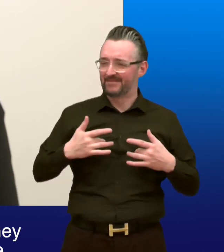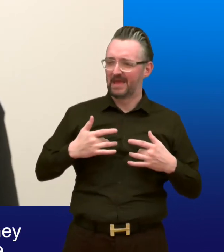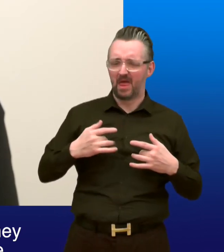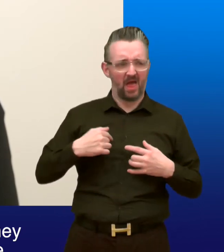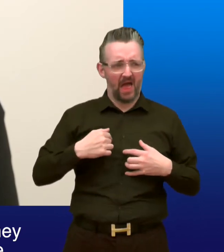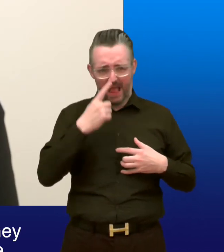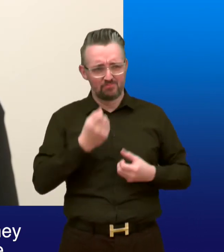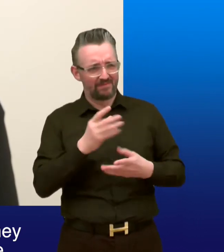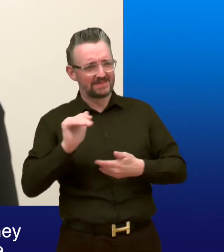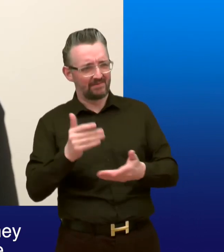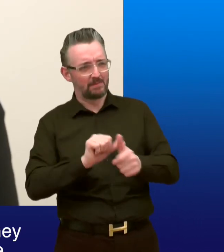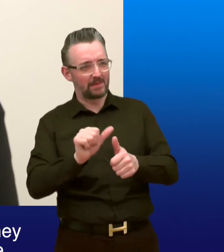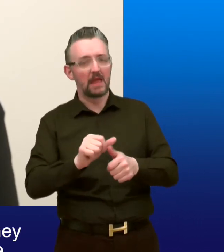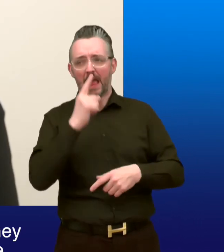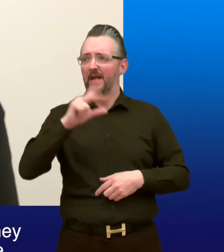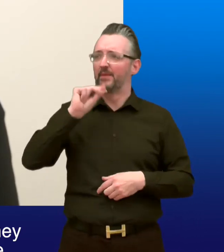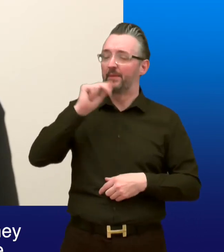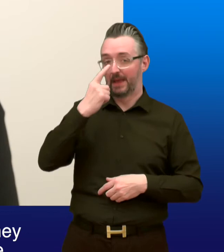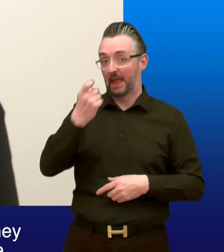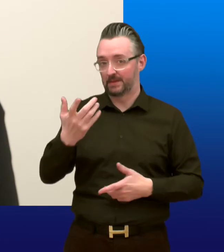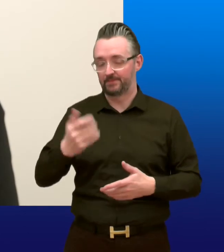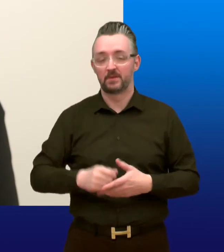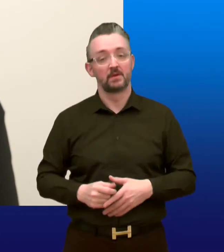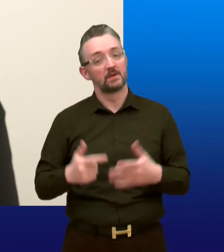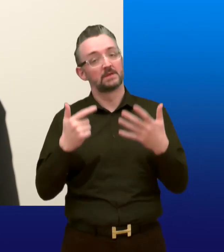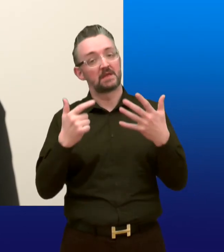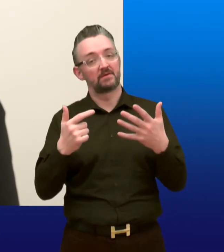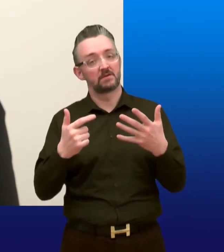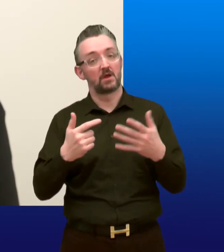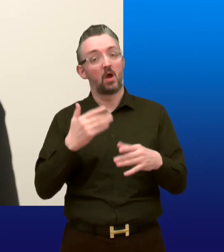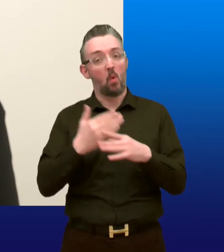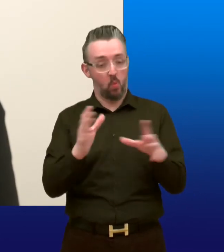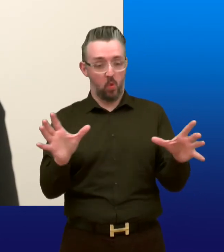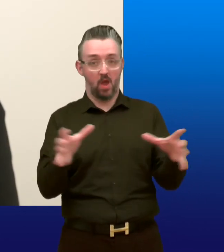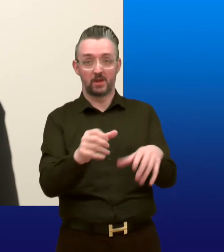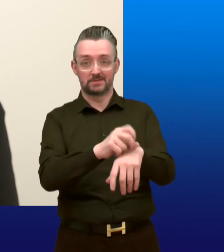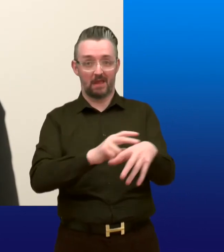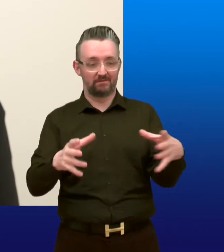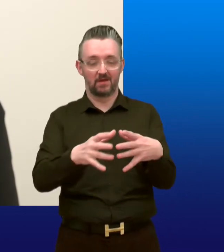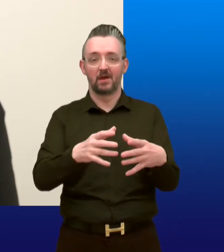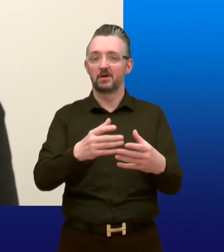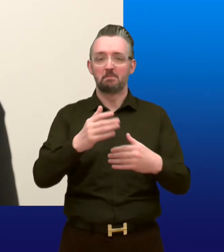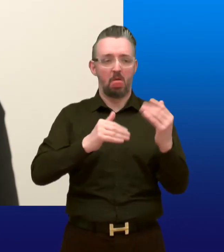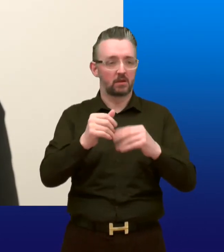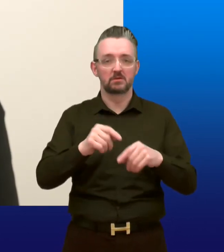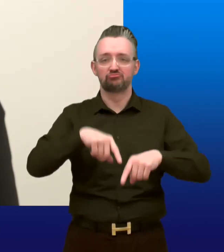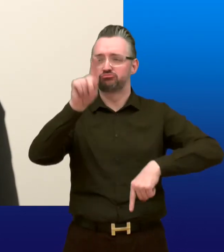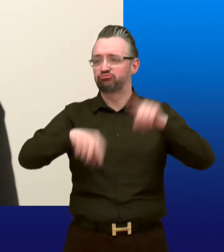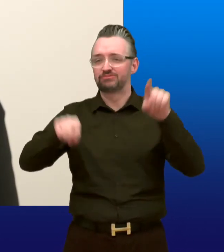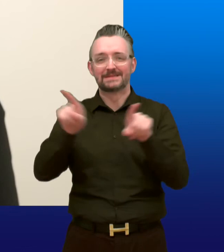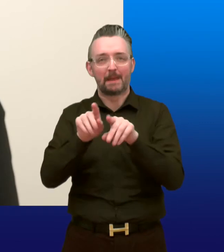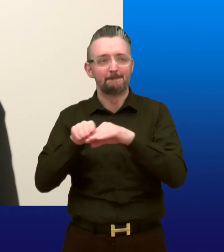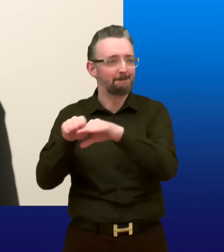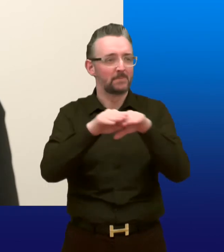when they feel we can provide a better service. 7. Build a workforce that reflects the diversity of the people of Scotland.